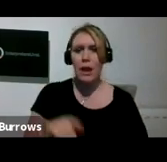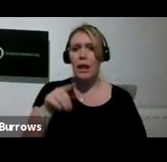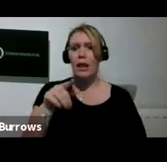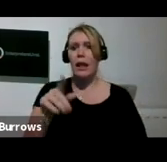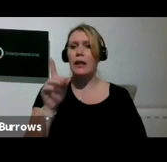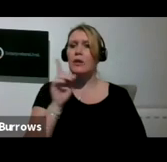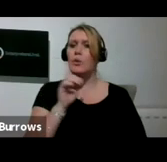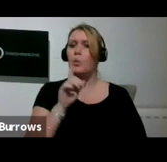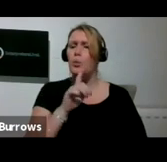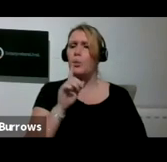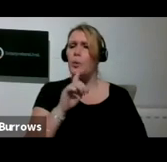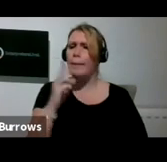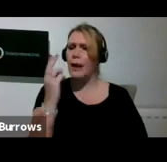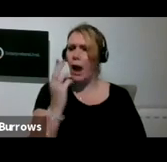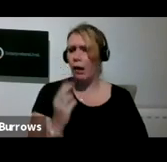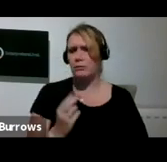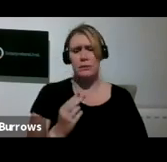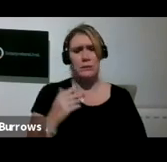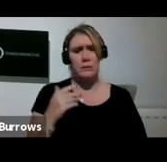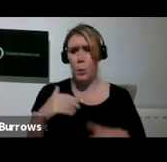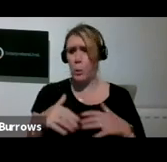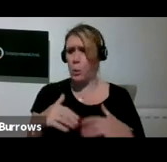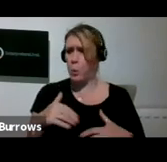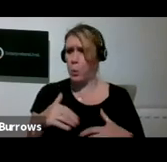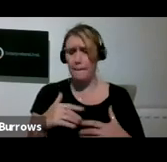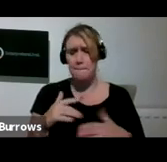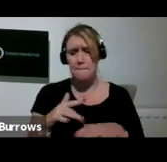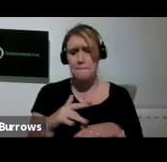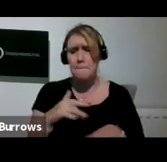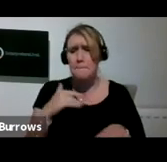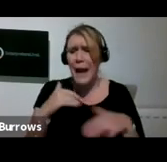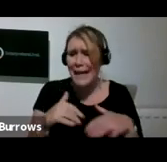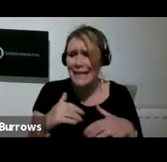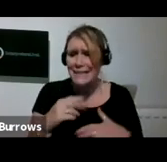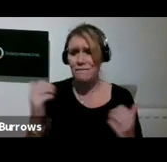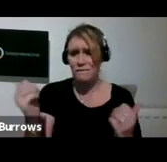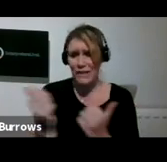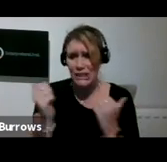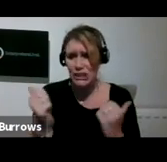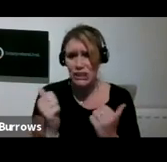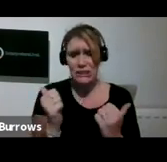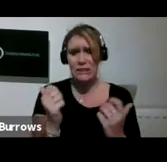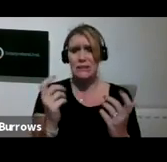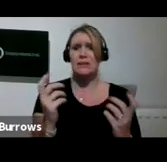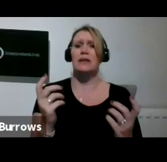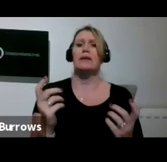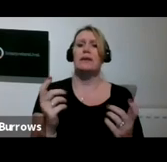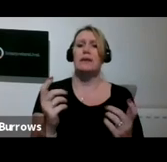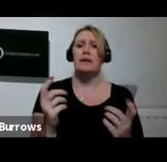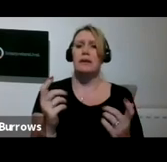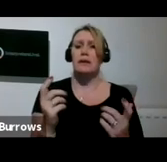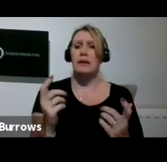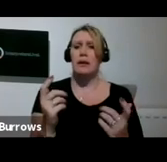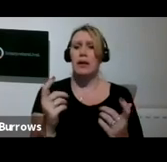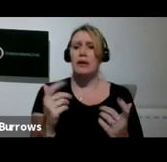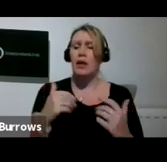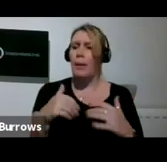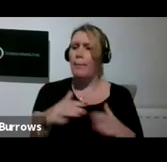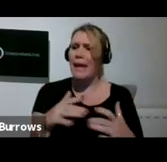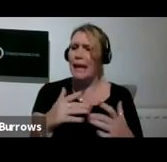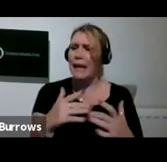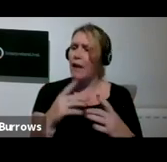stylized, polished finishes. And she did the front cover for a fashion magazine in 1925,